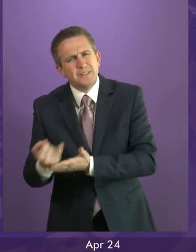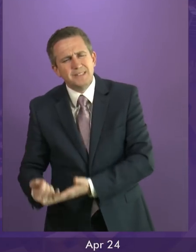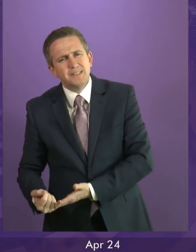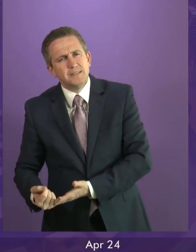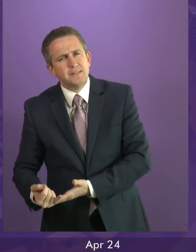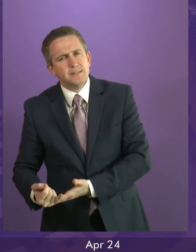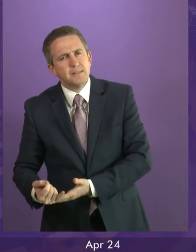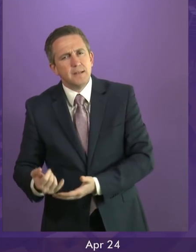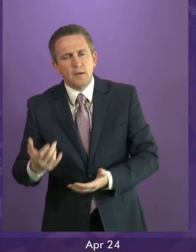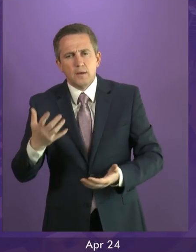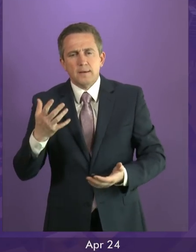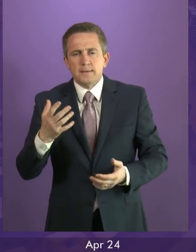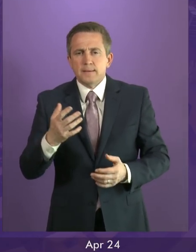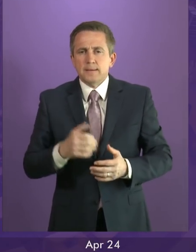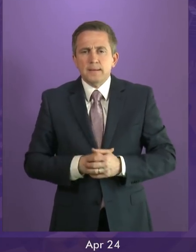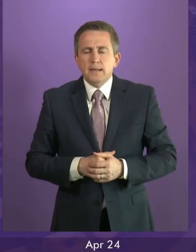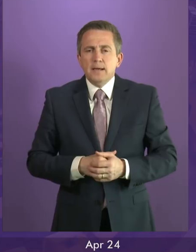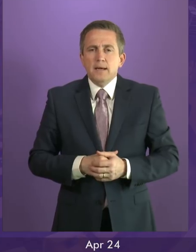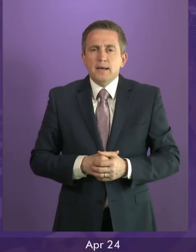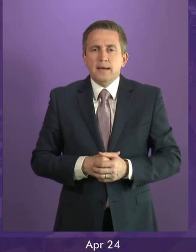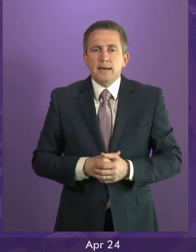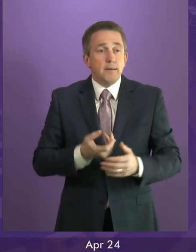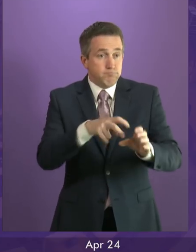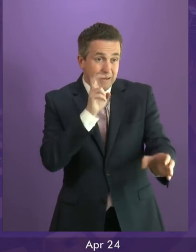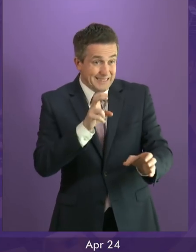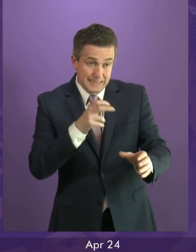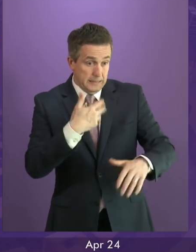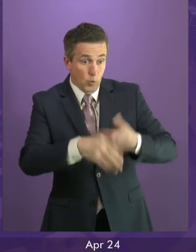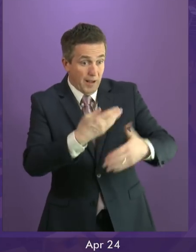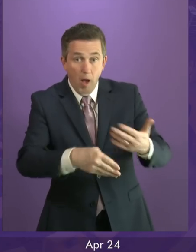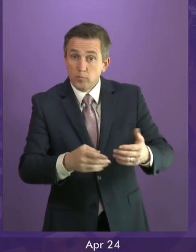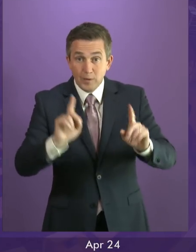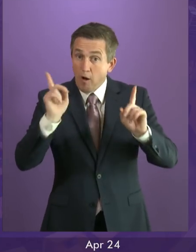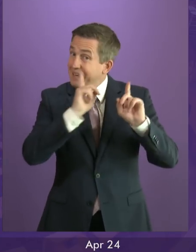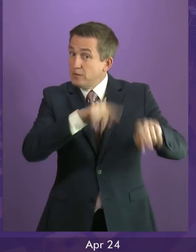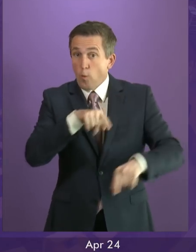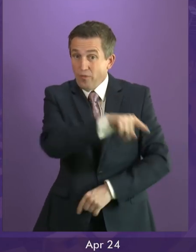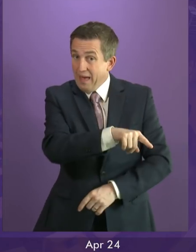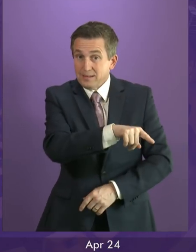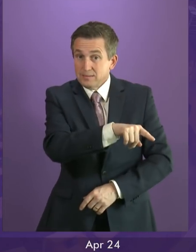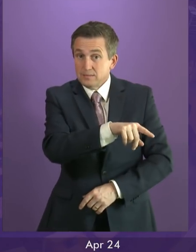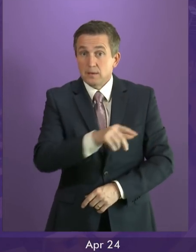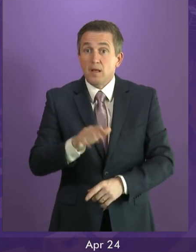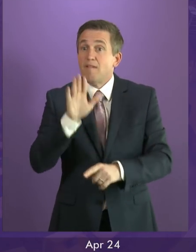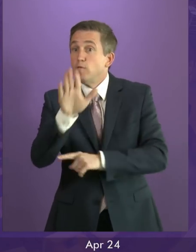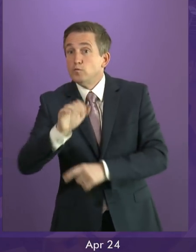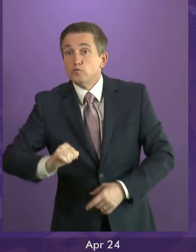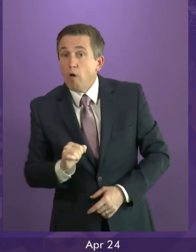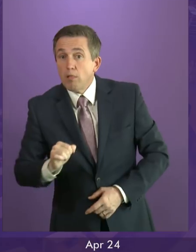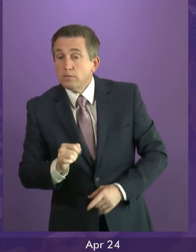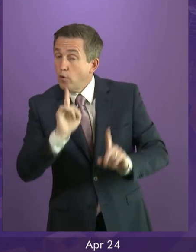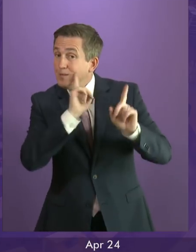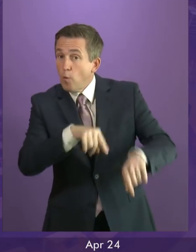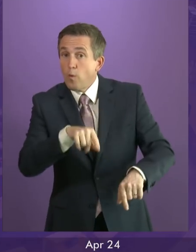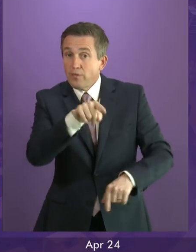disagreement cannot simply be to ignore the Brexit juggernaut or to suppress the differences of opinion about the future of the country. The